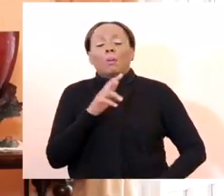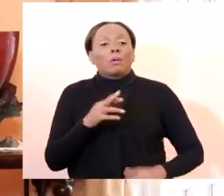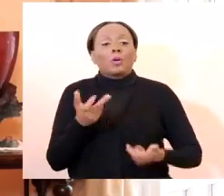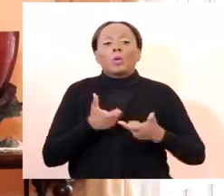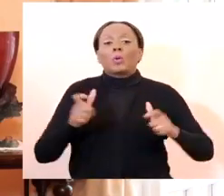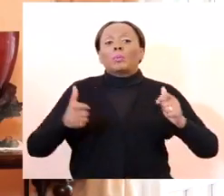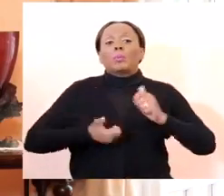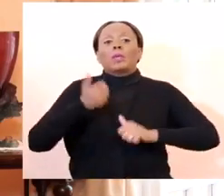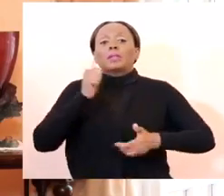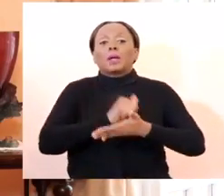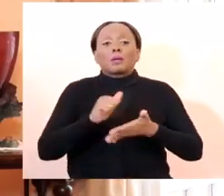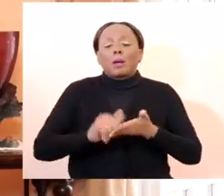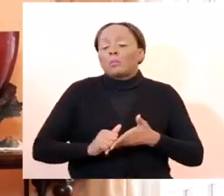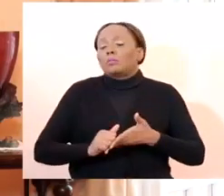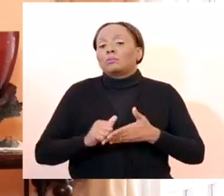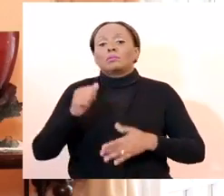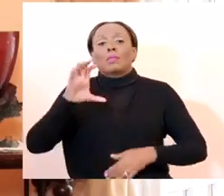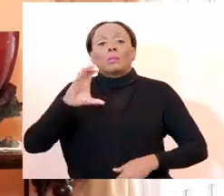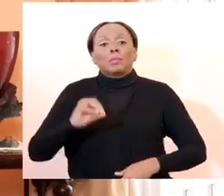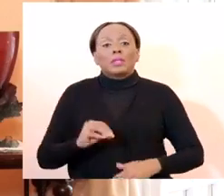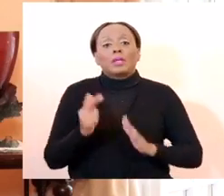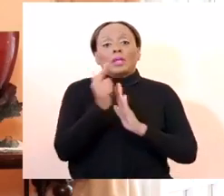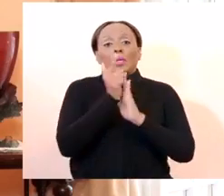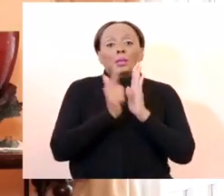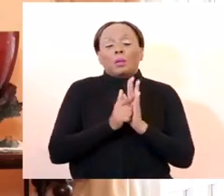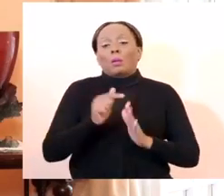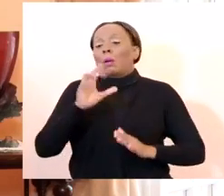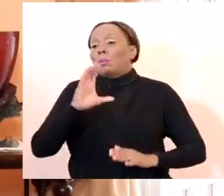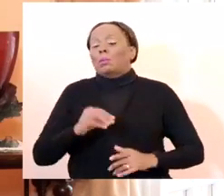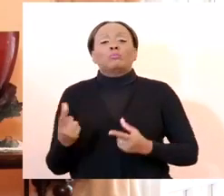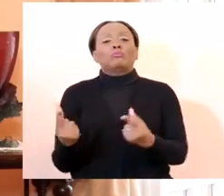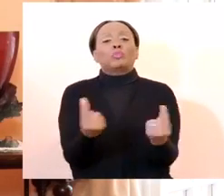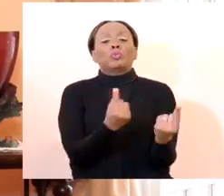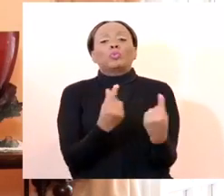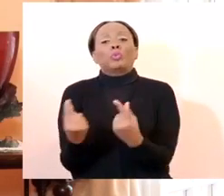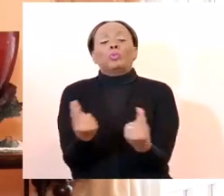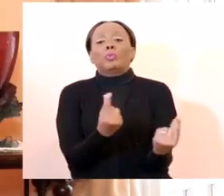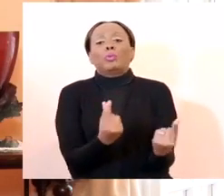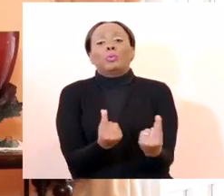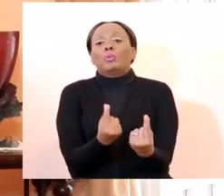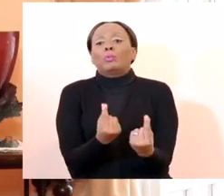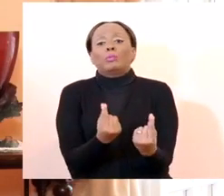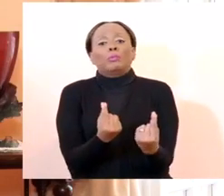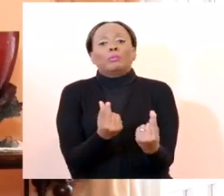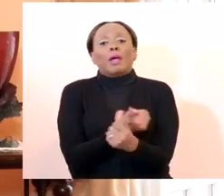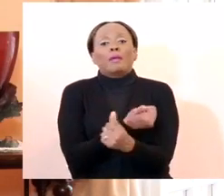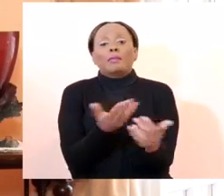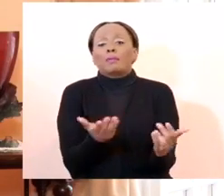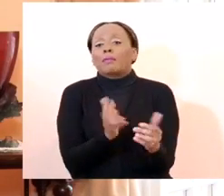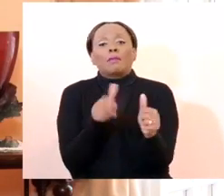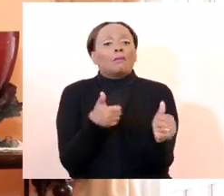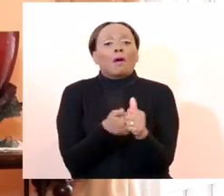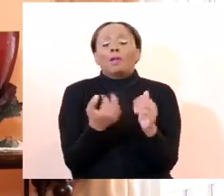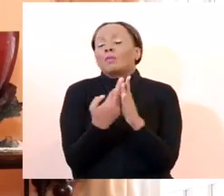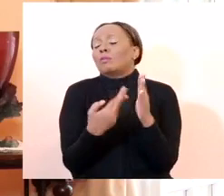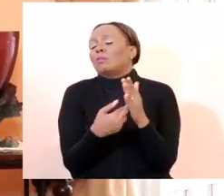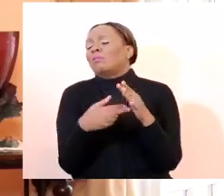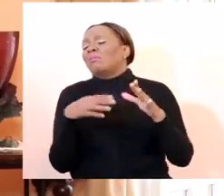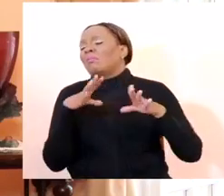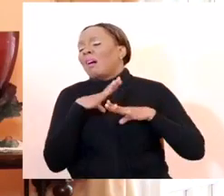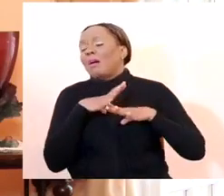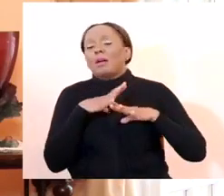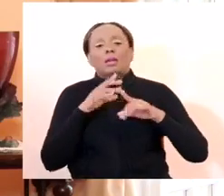accounting firm in the world. You could be doing every single, following every single protocol, you